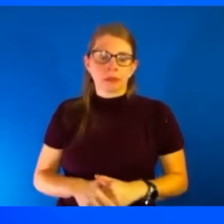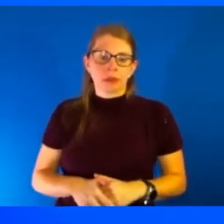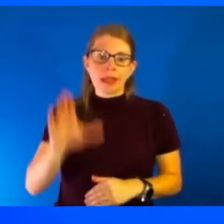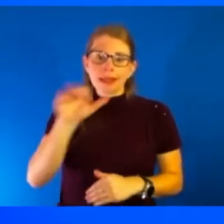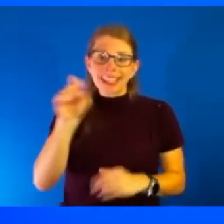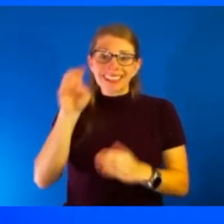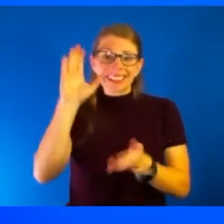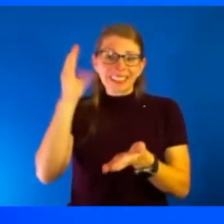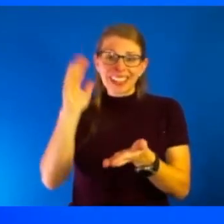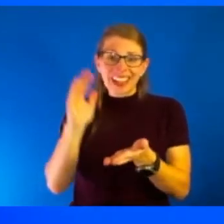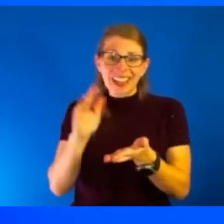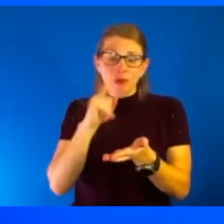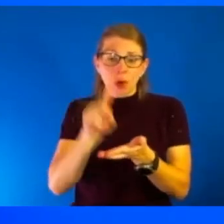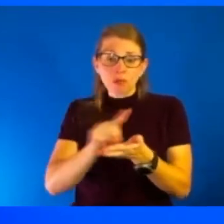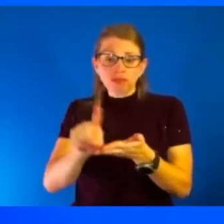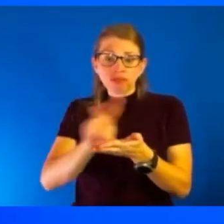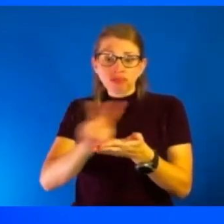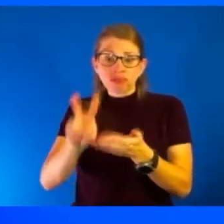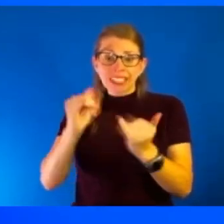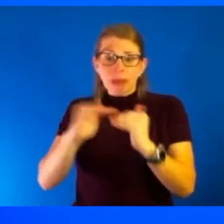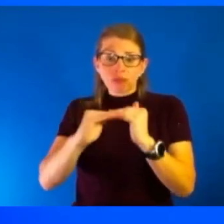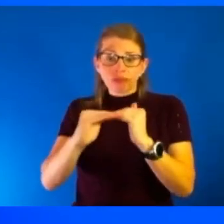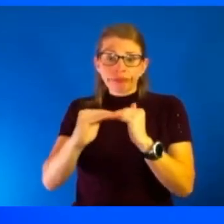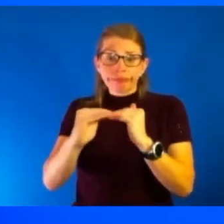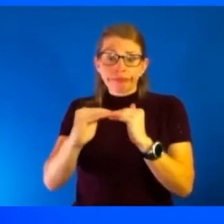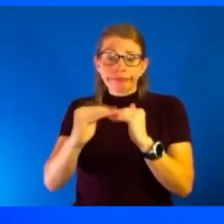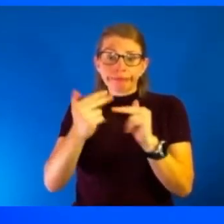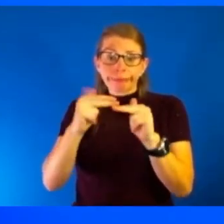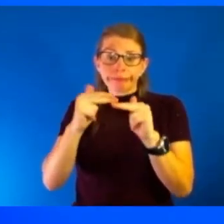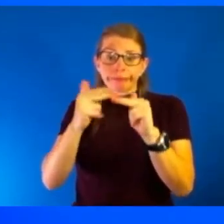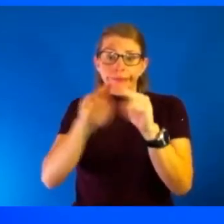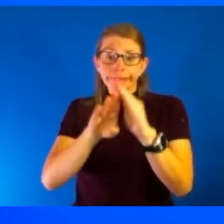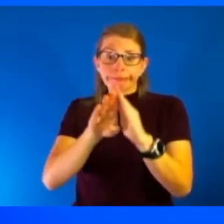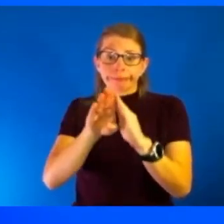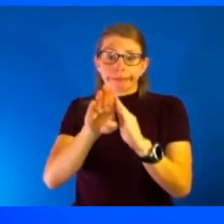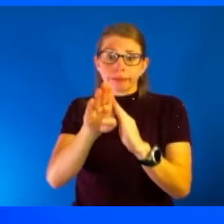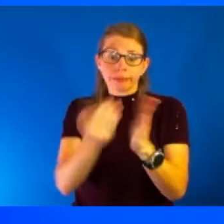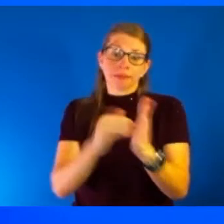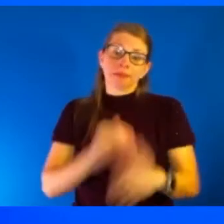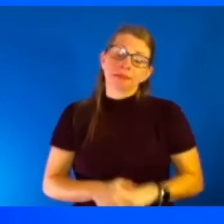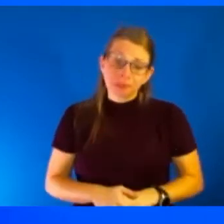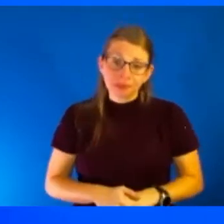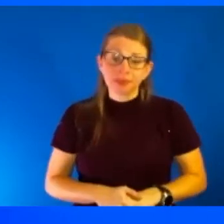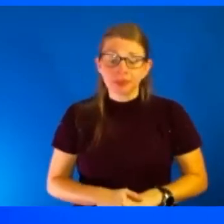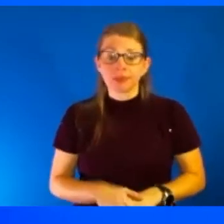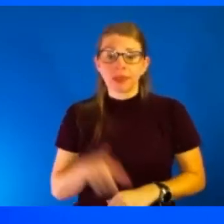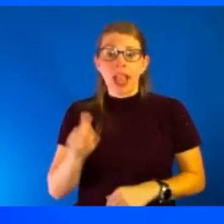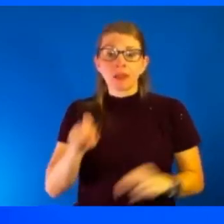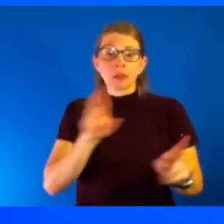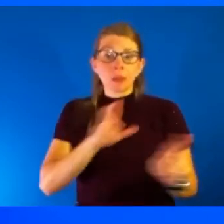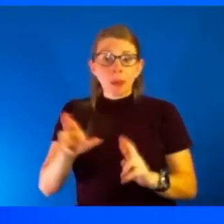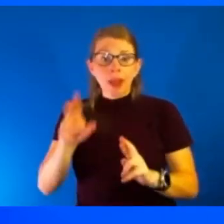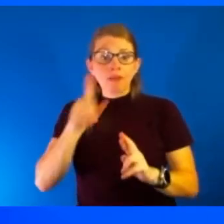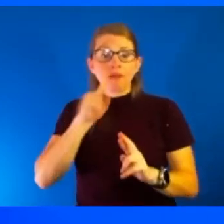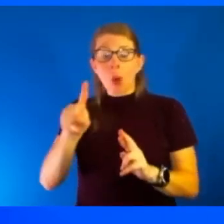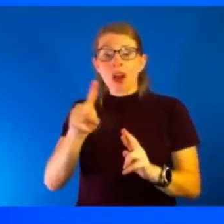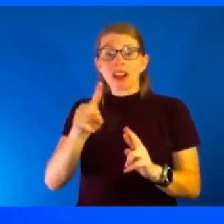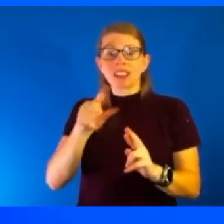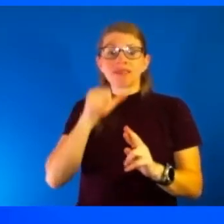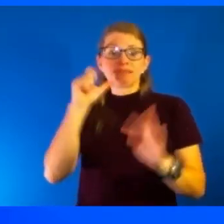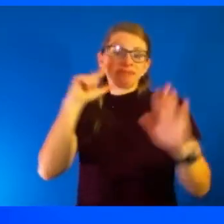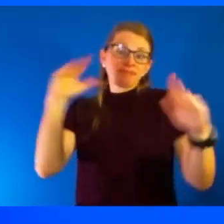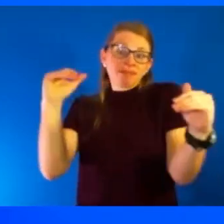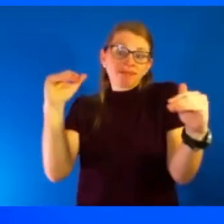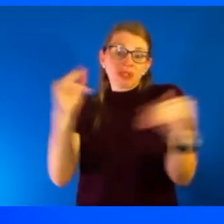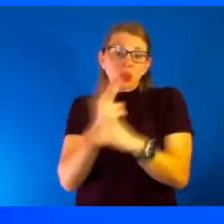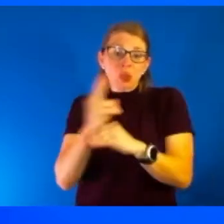for a few weeks and now they're leveling out and ticking up again. So we just have to be prepared for the for the unexpected and use the tools